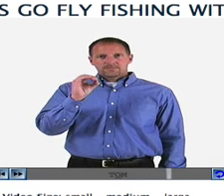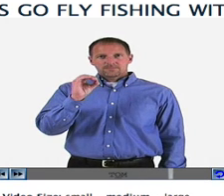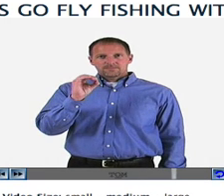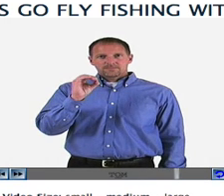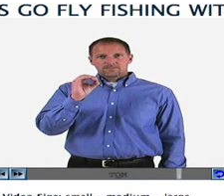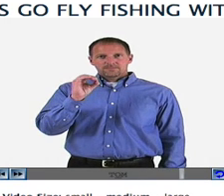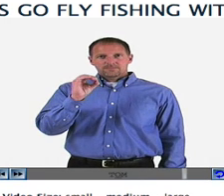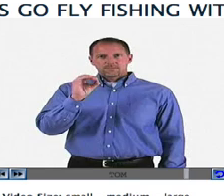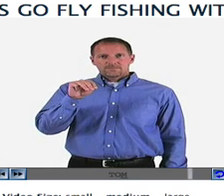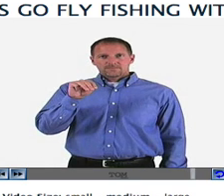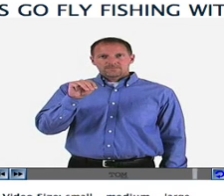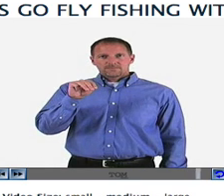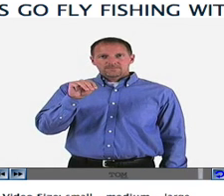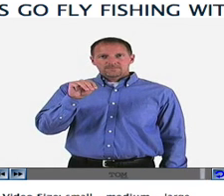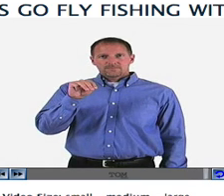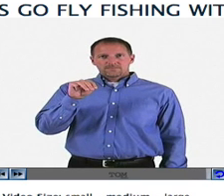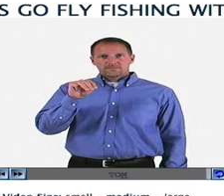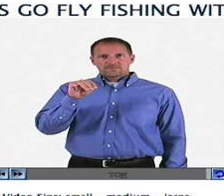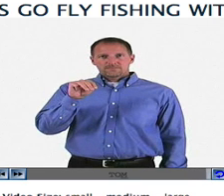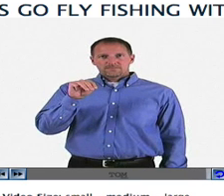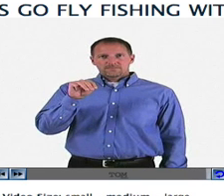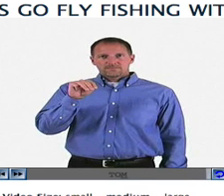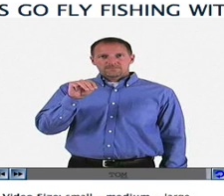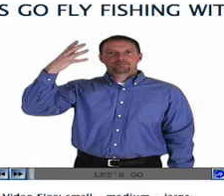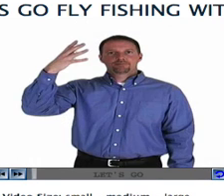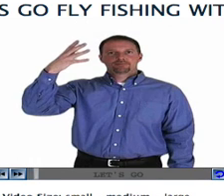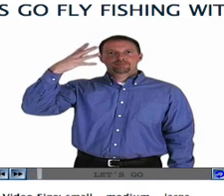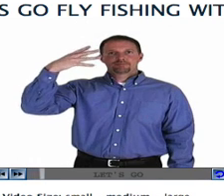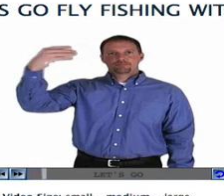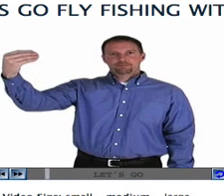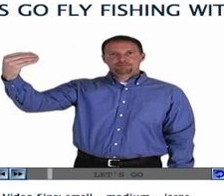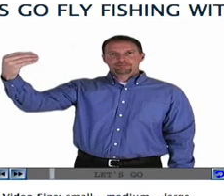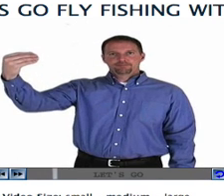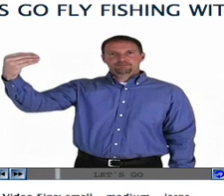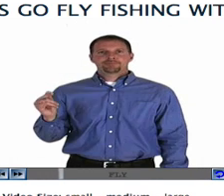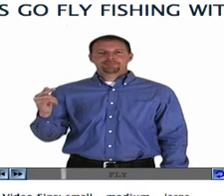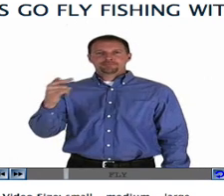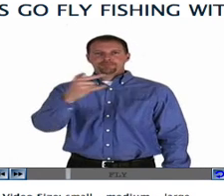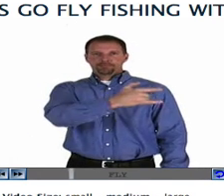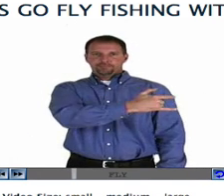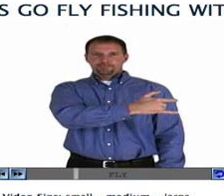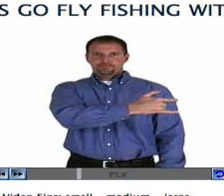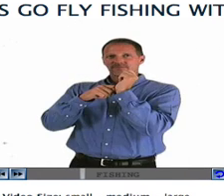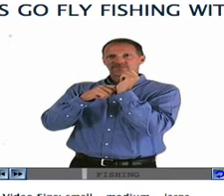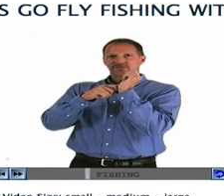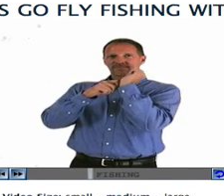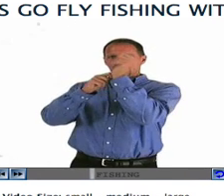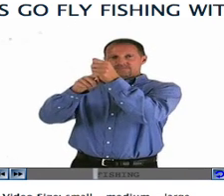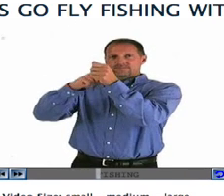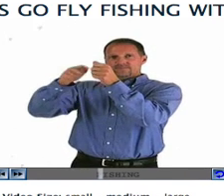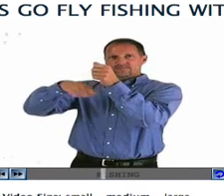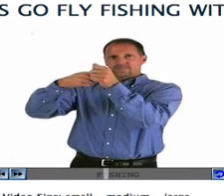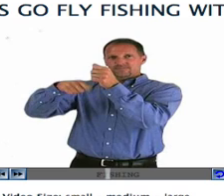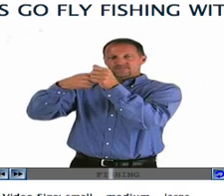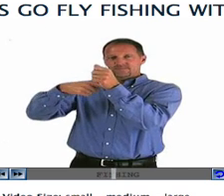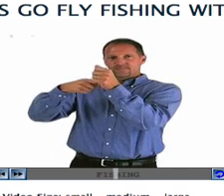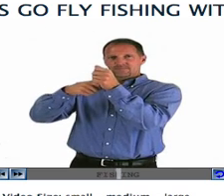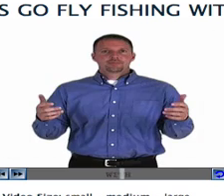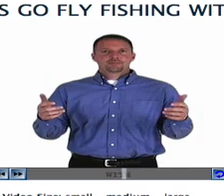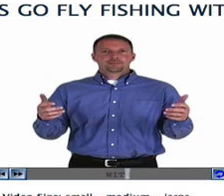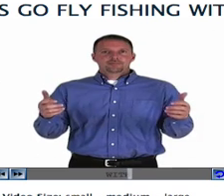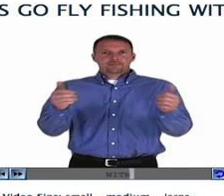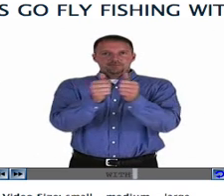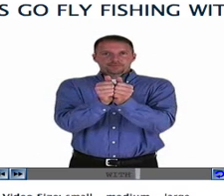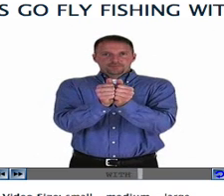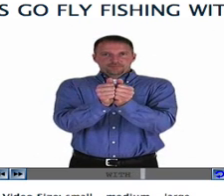in the case of this video, we see that it's made with Let's Go as one sign, Fly, Fishing, With, and then